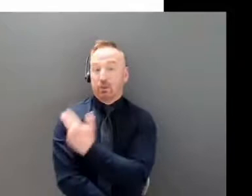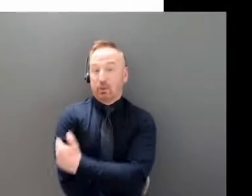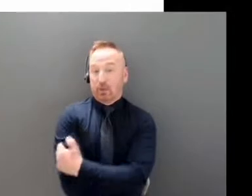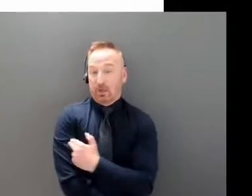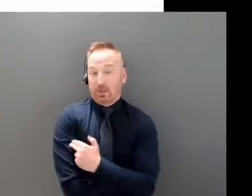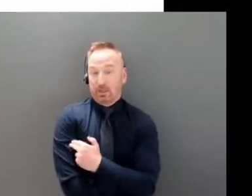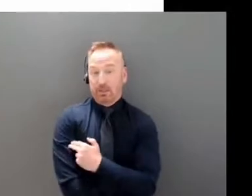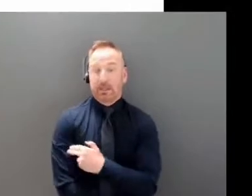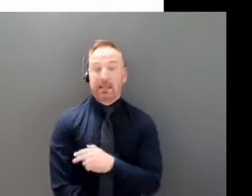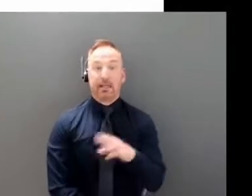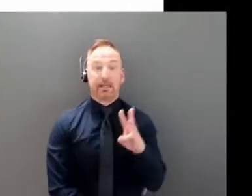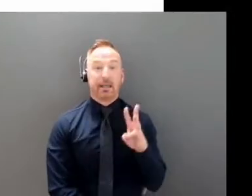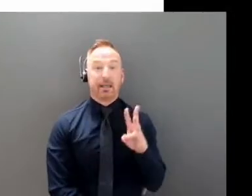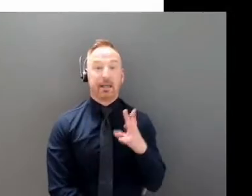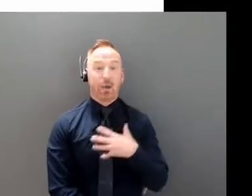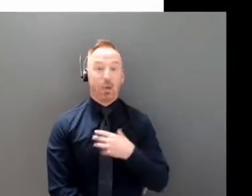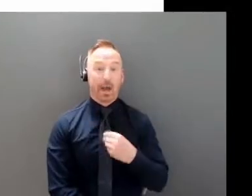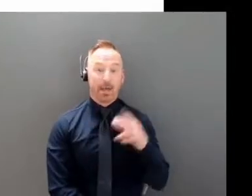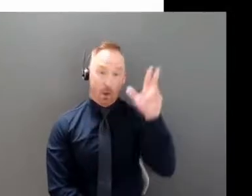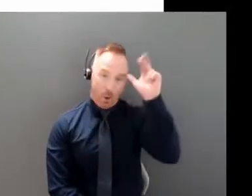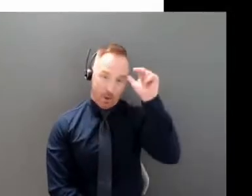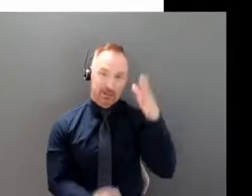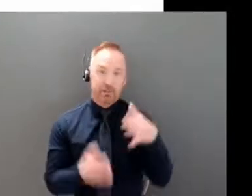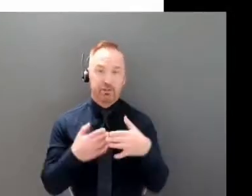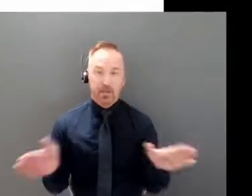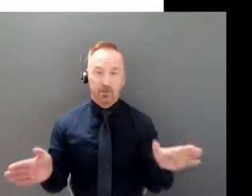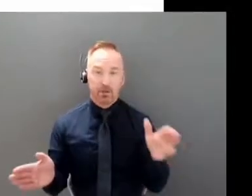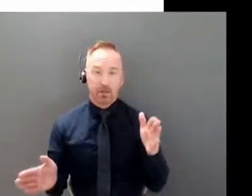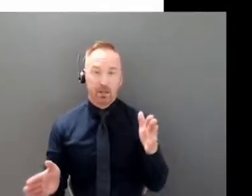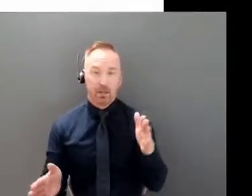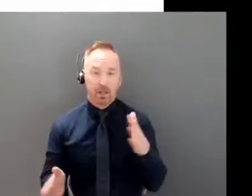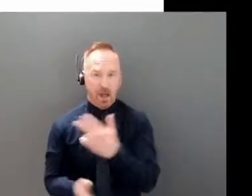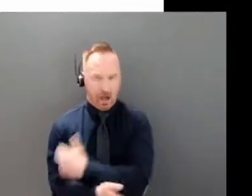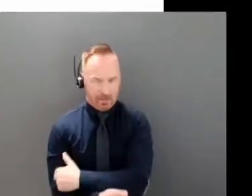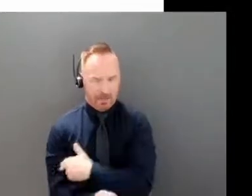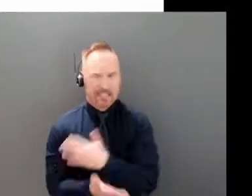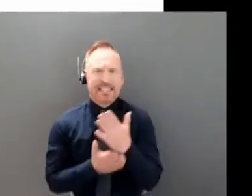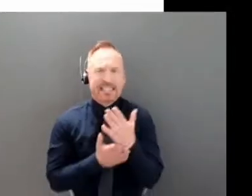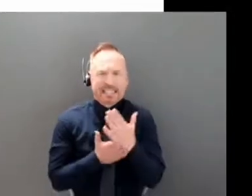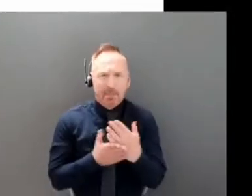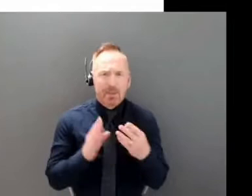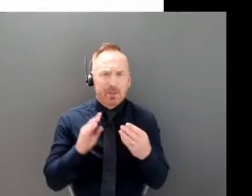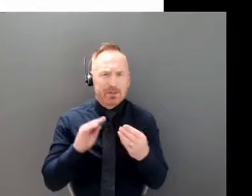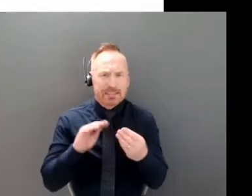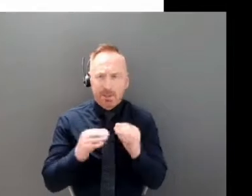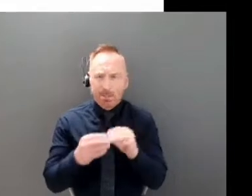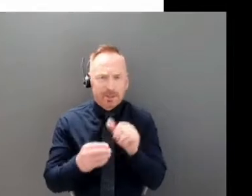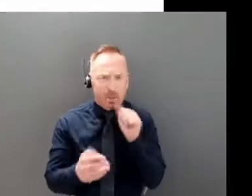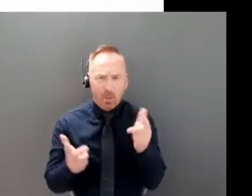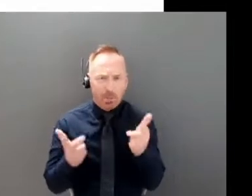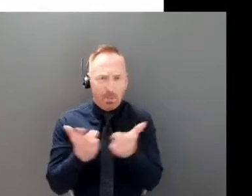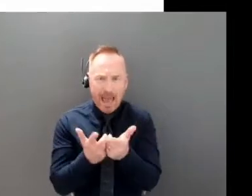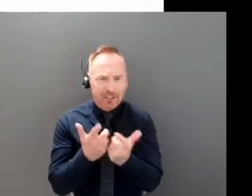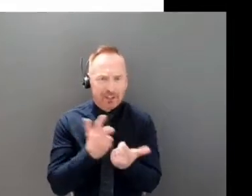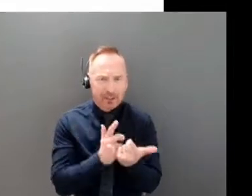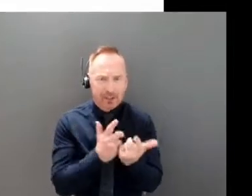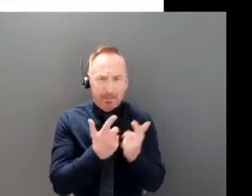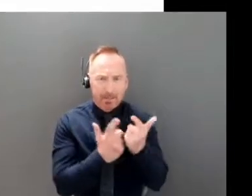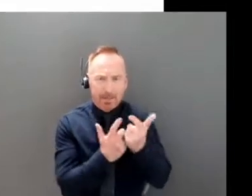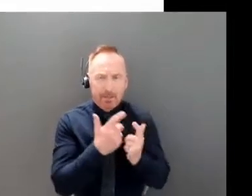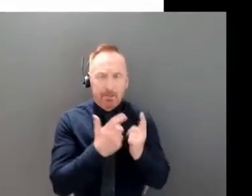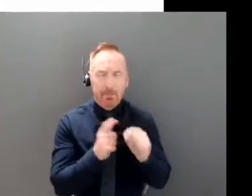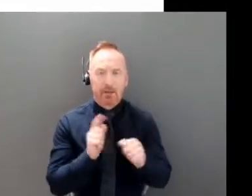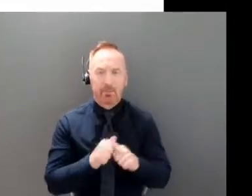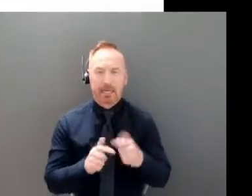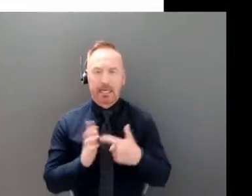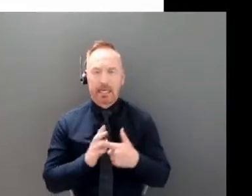Some of those numbers don't exactly match up, and part of that is that we're getting kind of, again, moving information on who's admitted